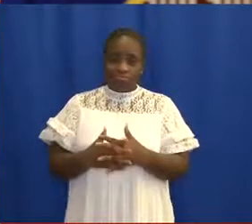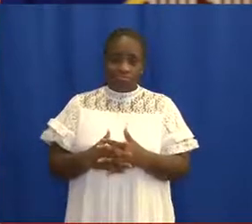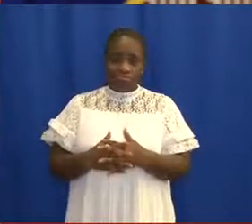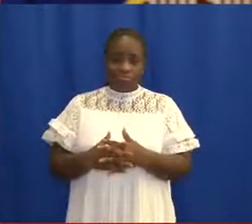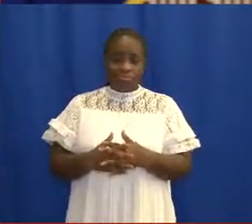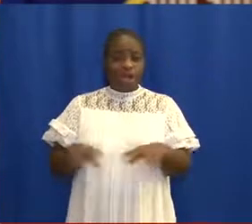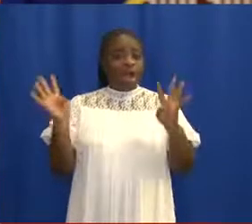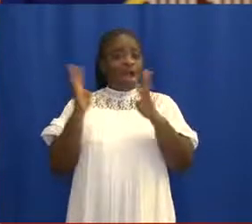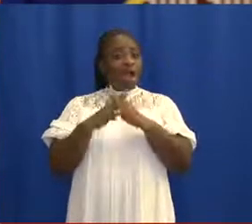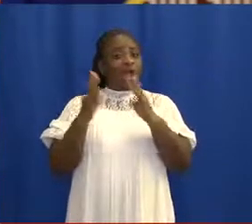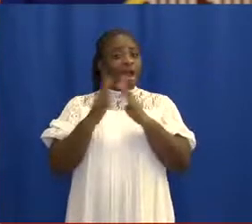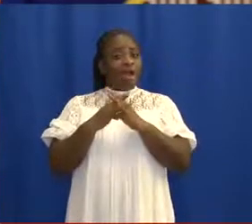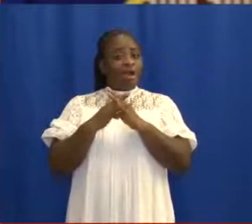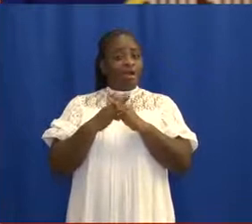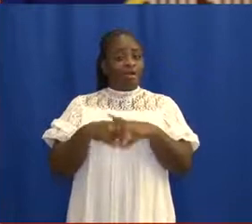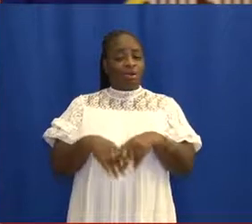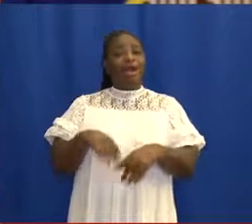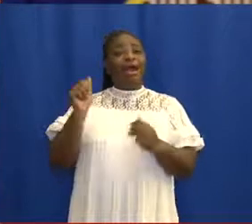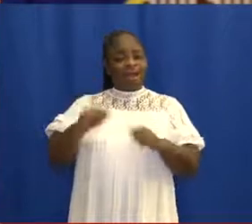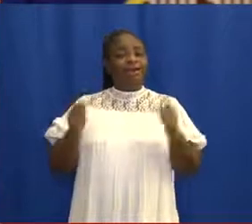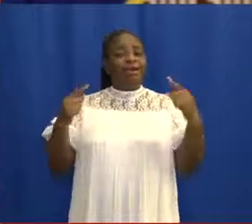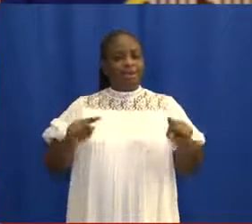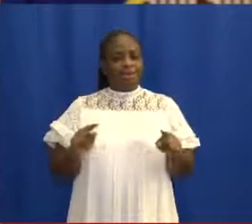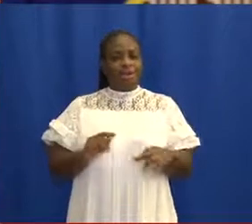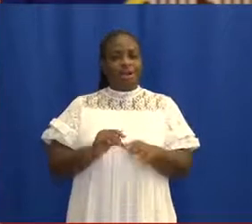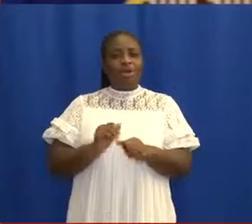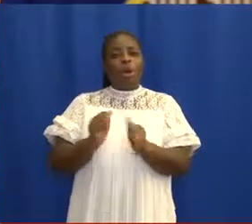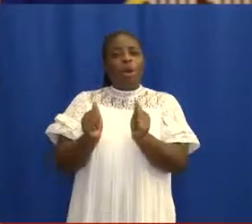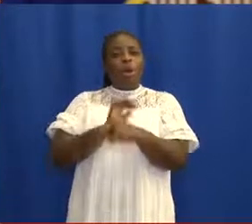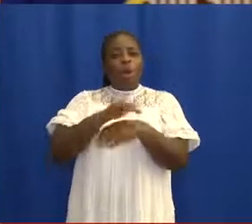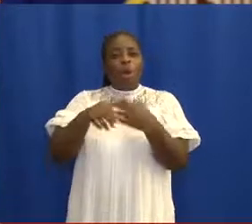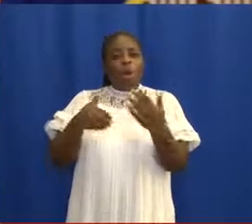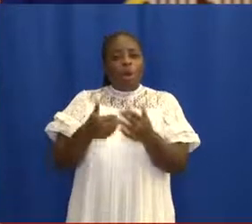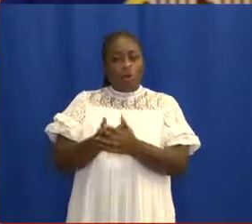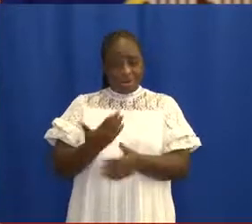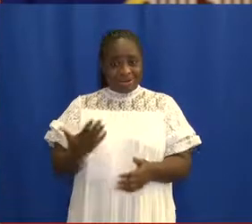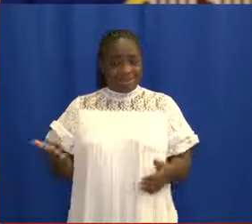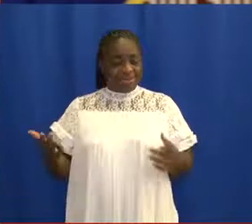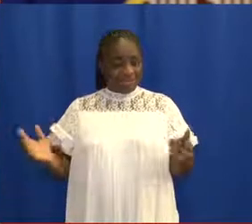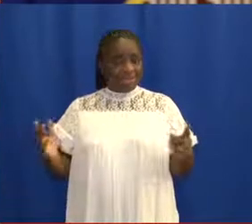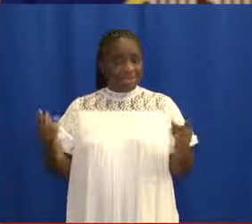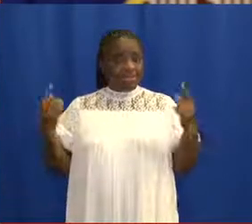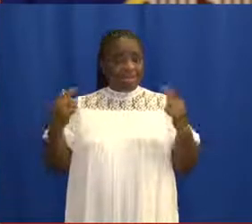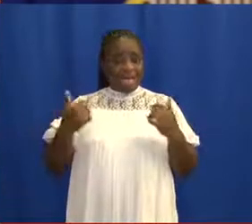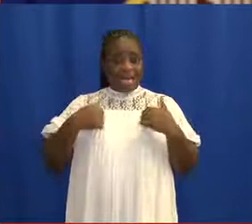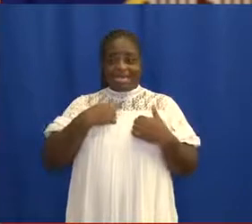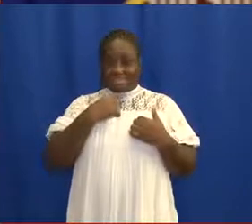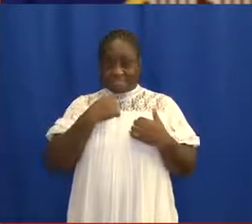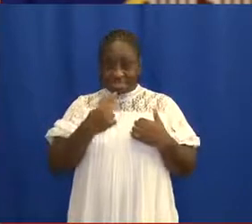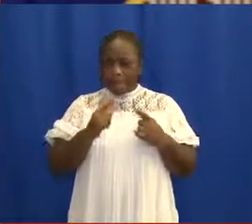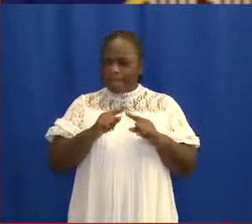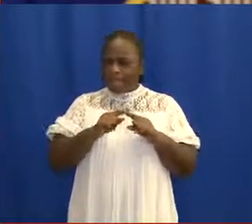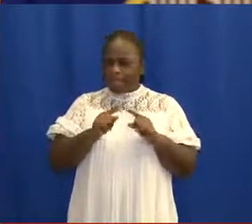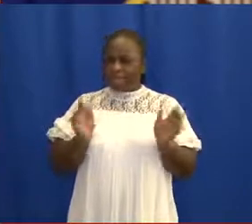Conferences and workshops can take place with all the appropriate protocols. However, I